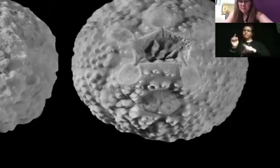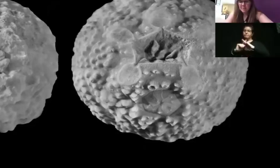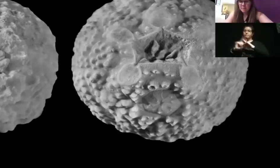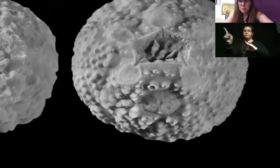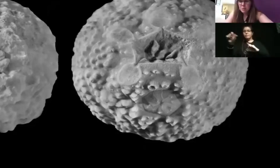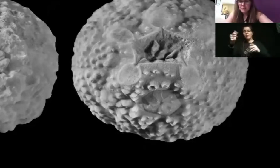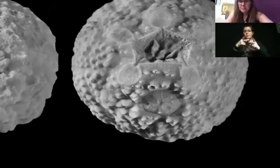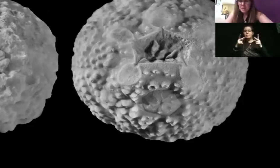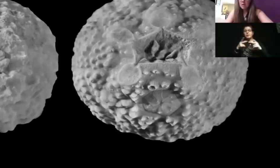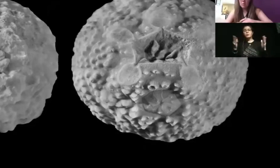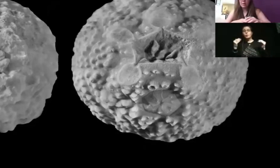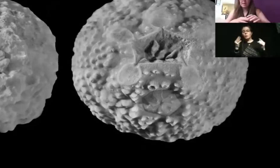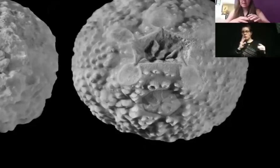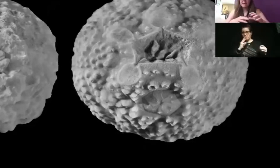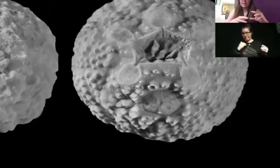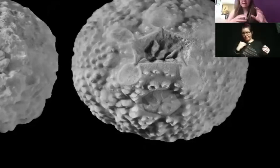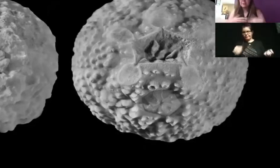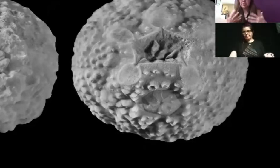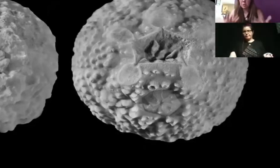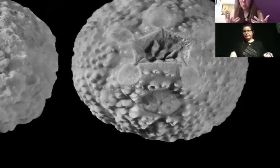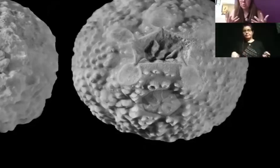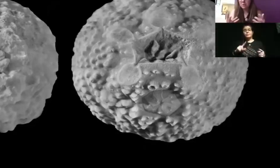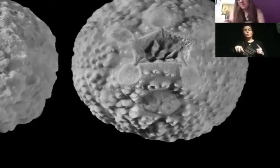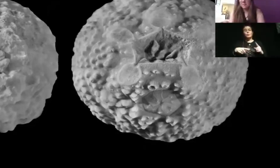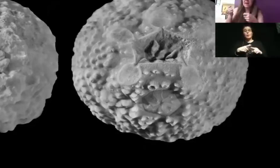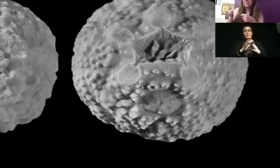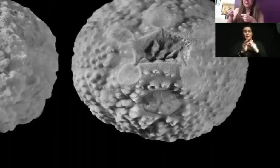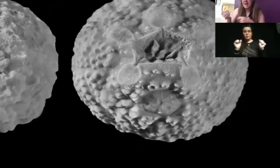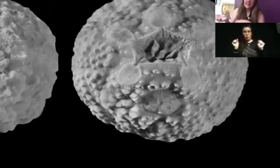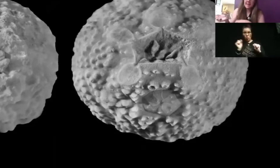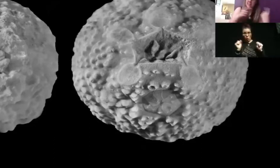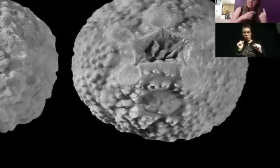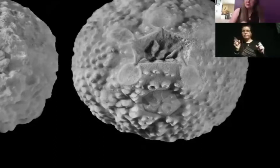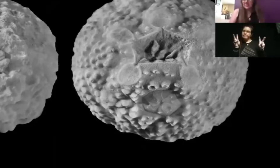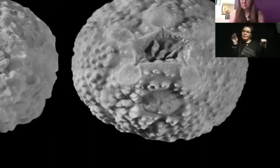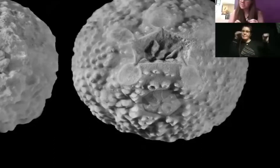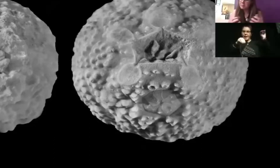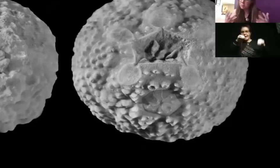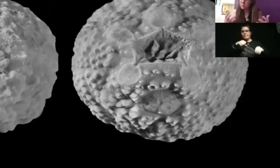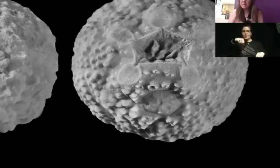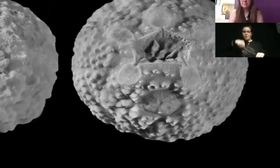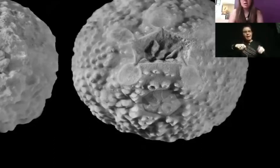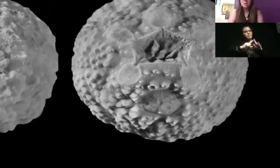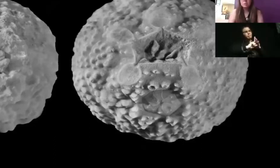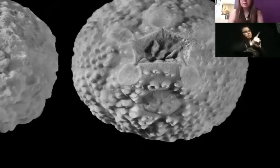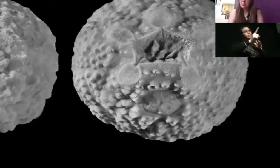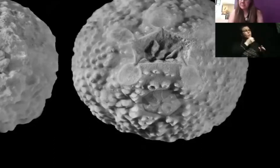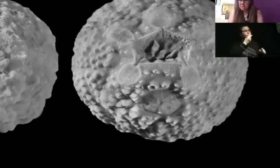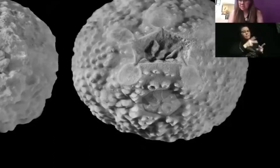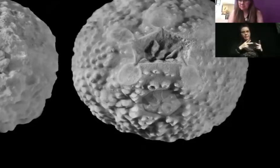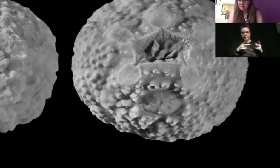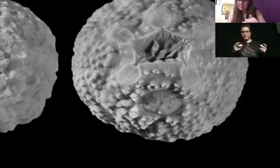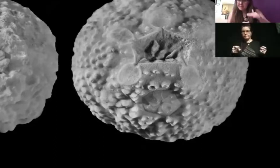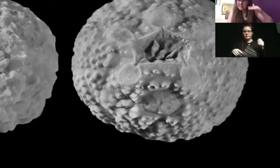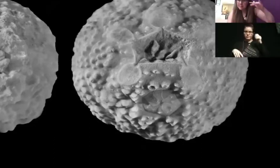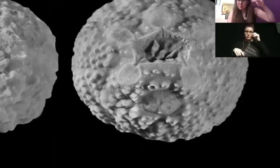where the water's a little bit cooler. When the earth gets too cold, they pack up their bags and they move to a place where it's a little bit warmer. So during the Ordovician,